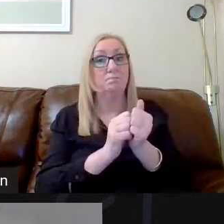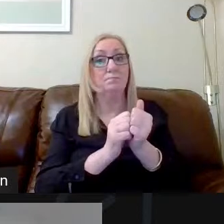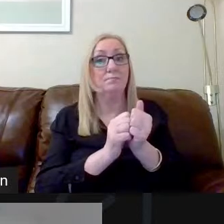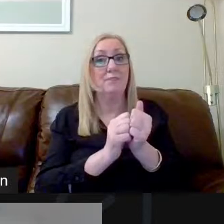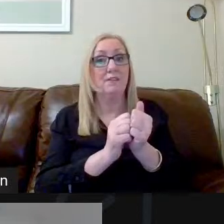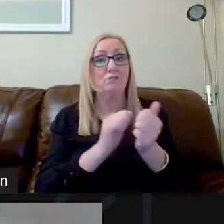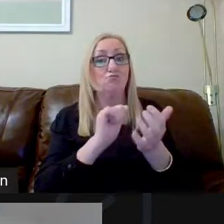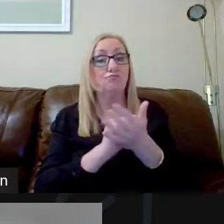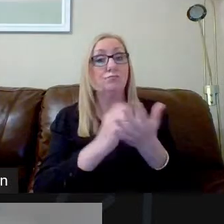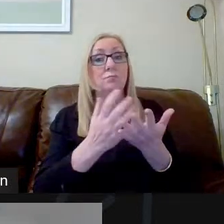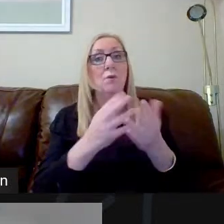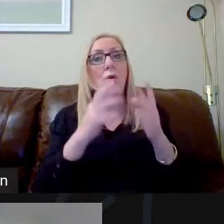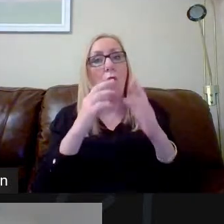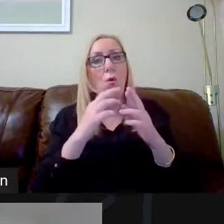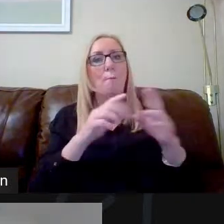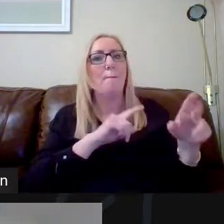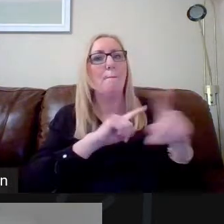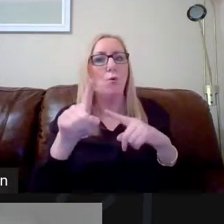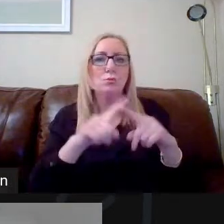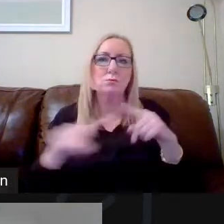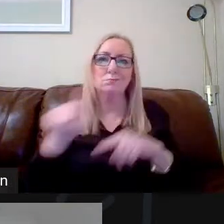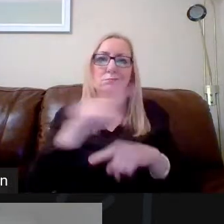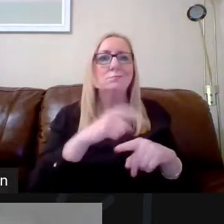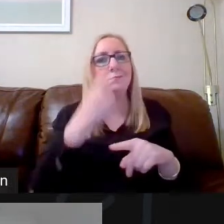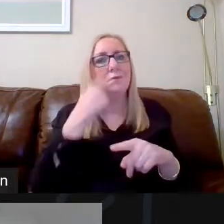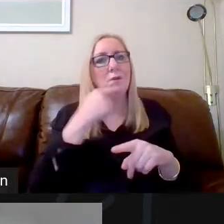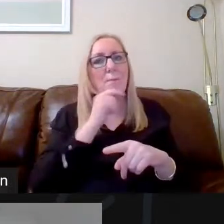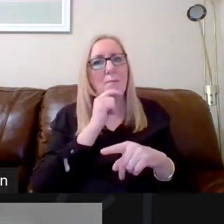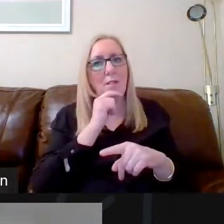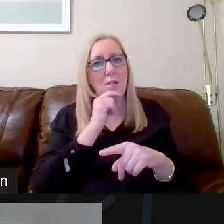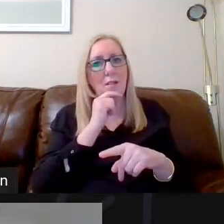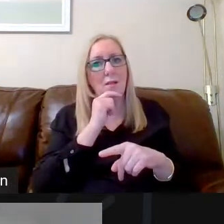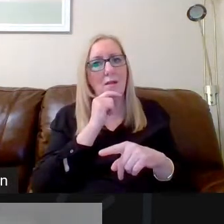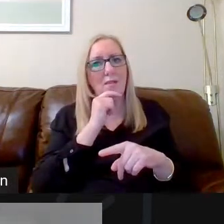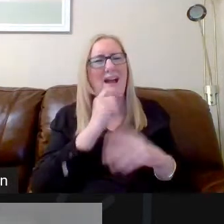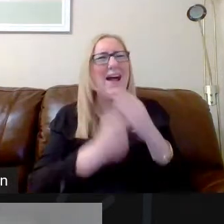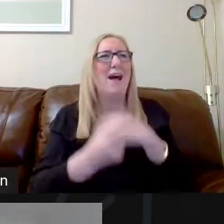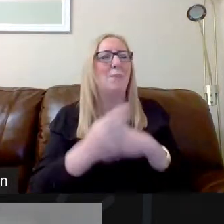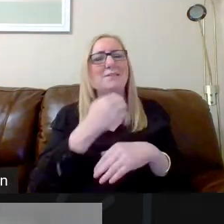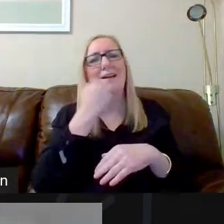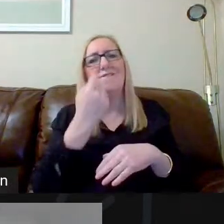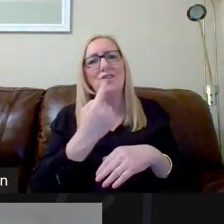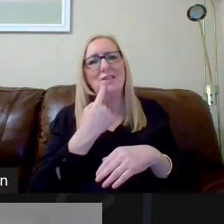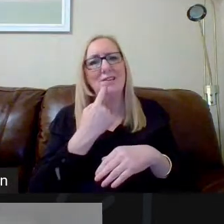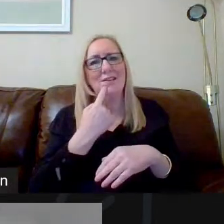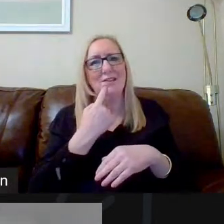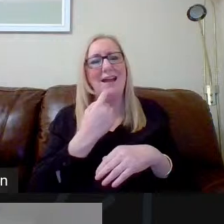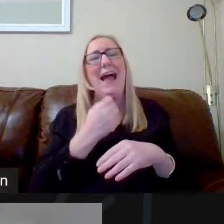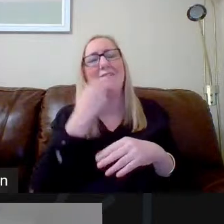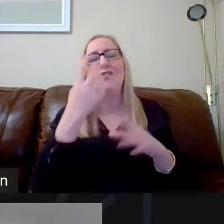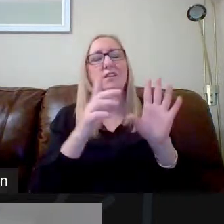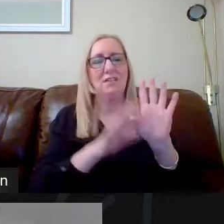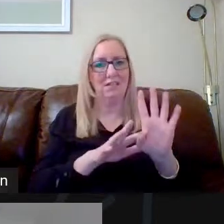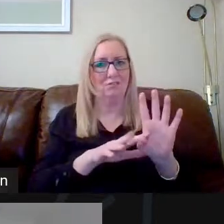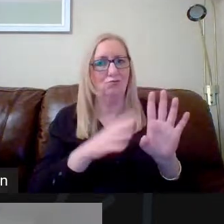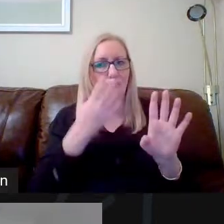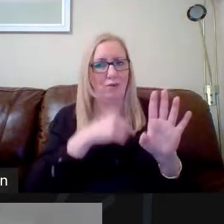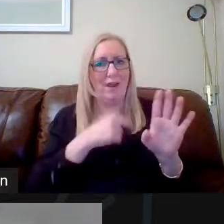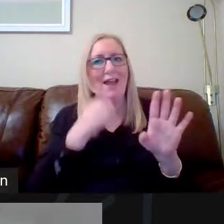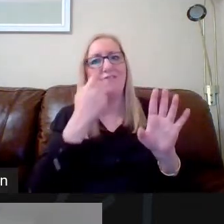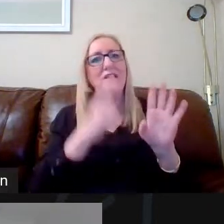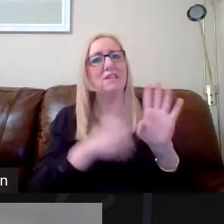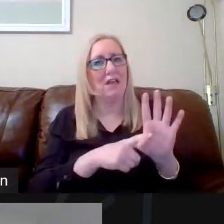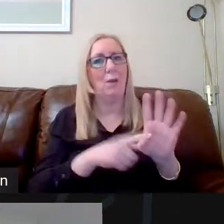And as I say, we hope the vast majority of young people, and this happens every year, the vast majority get the subjects that they want.